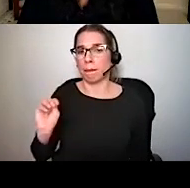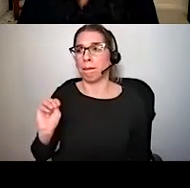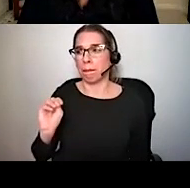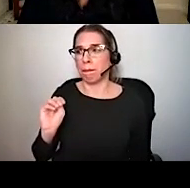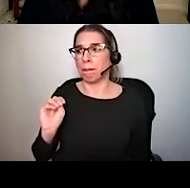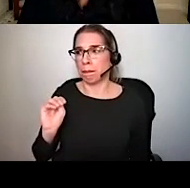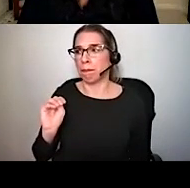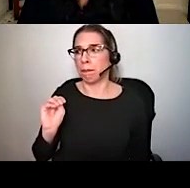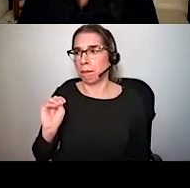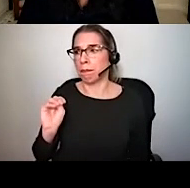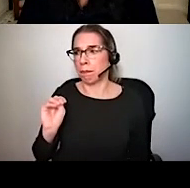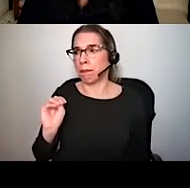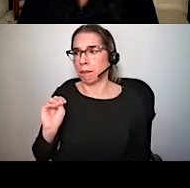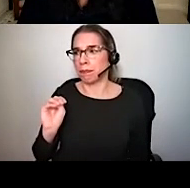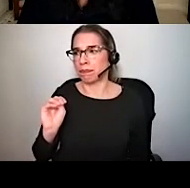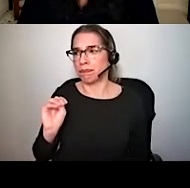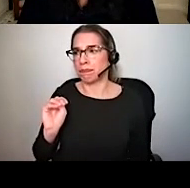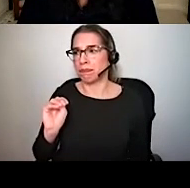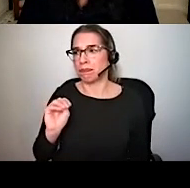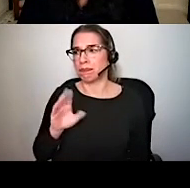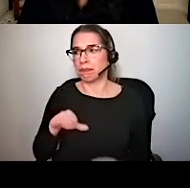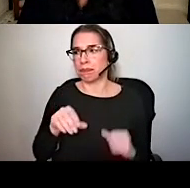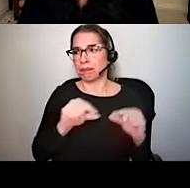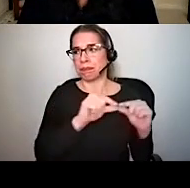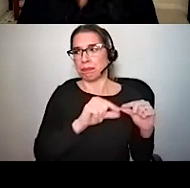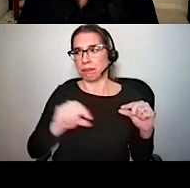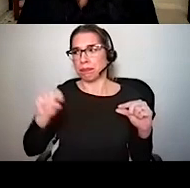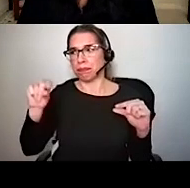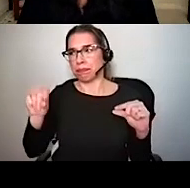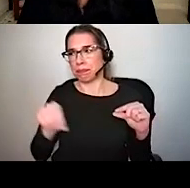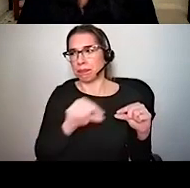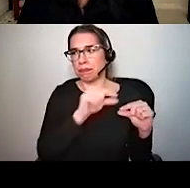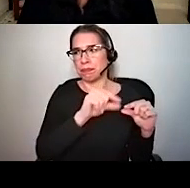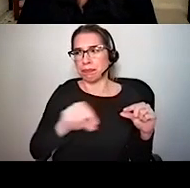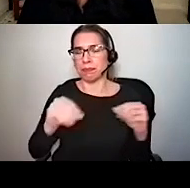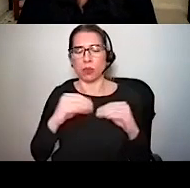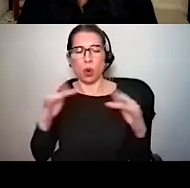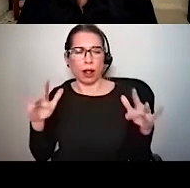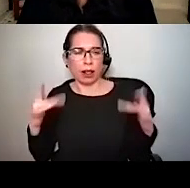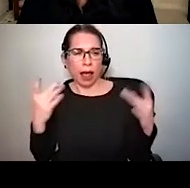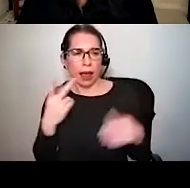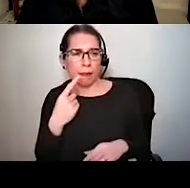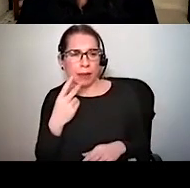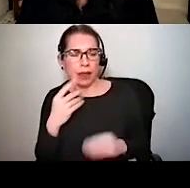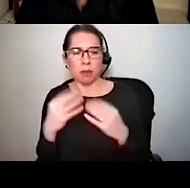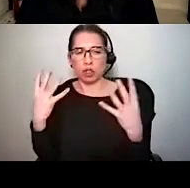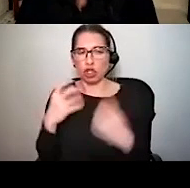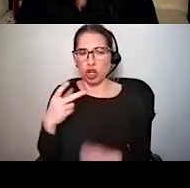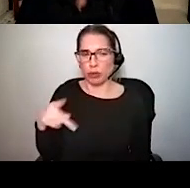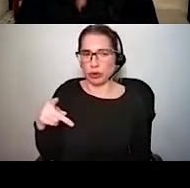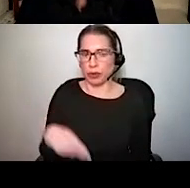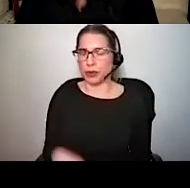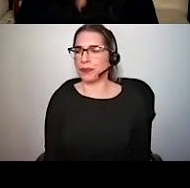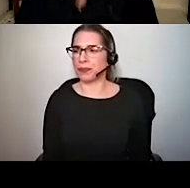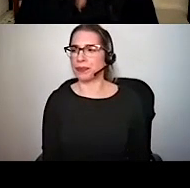which is coming up here down here and consists of this kind of lighter pink and also this kind of darker purple color. So